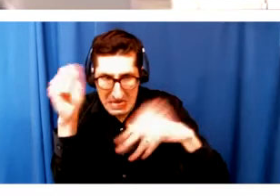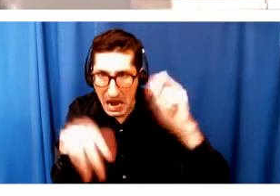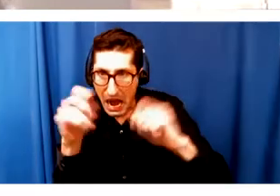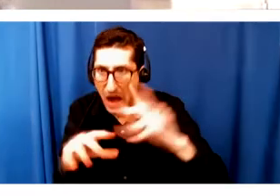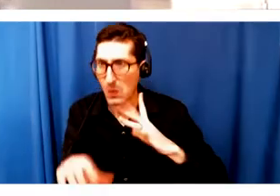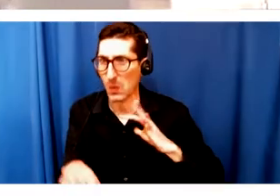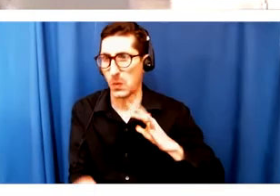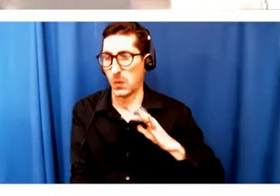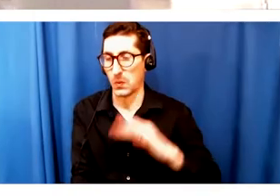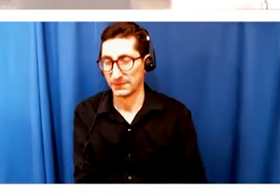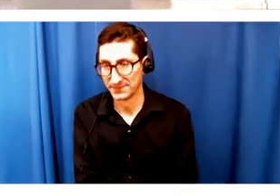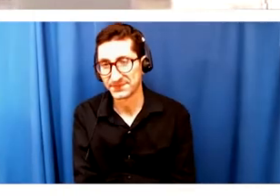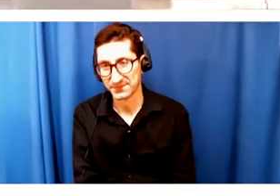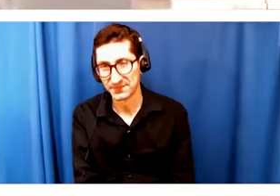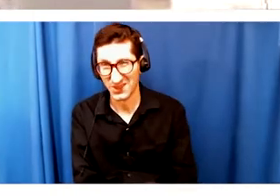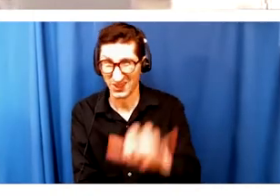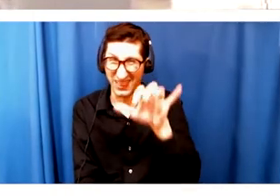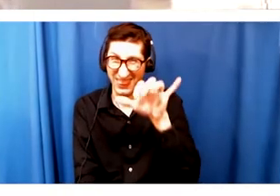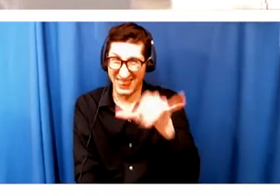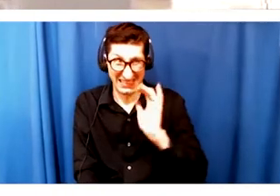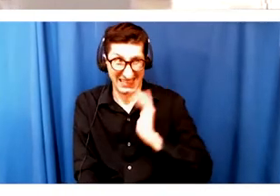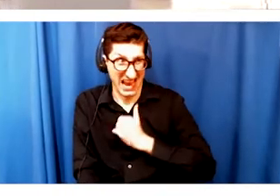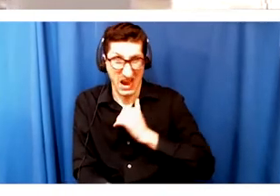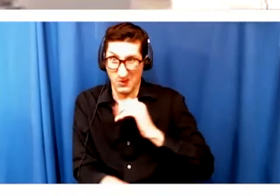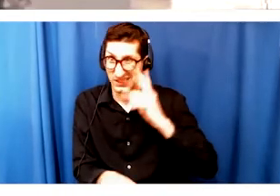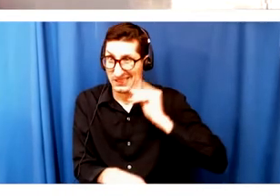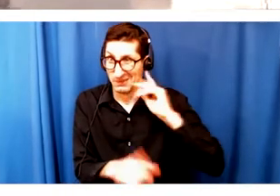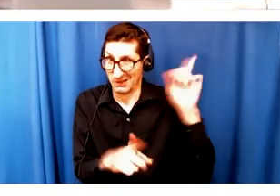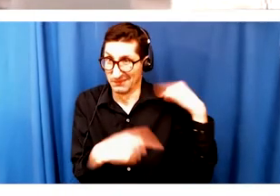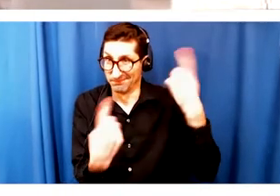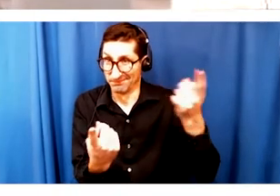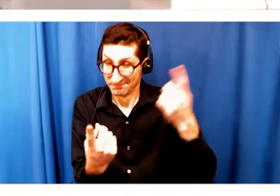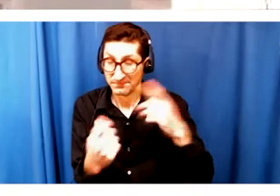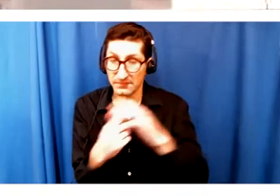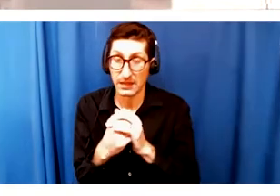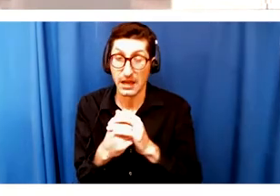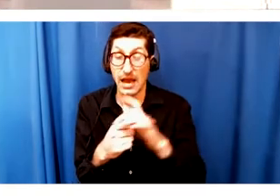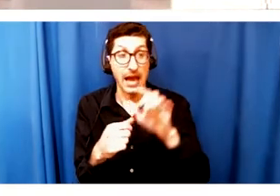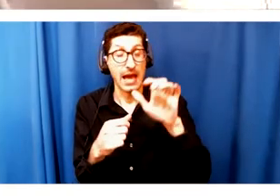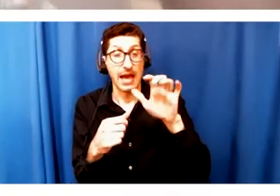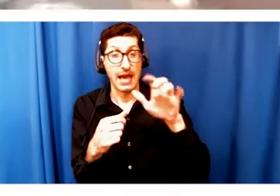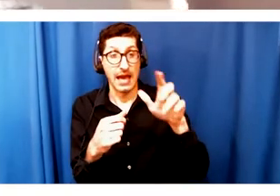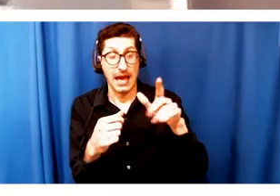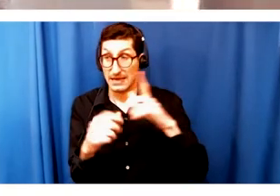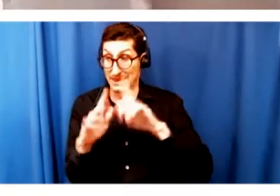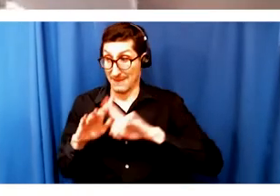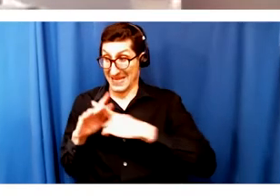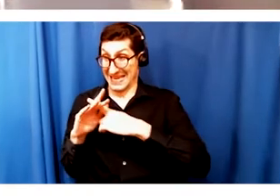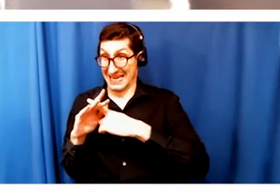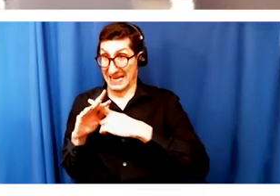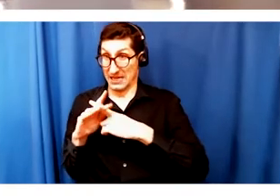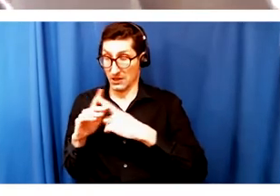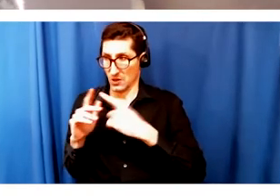So, that's a little where we've been. And what I will say, like, navigating that conversation in the beginning that was contracts,